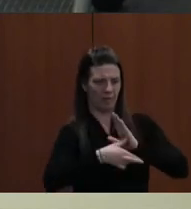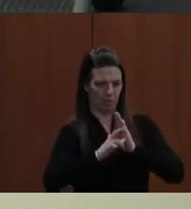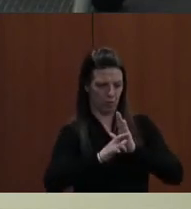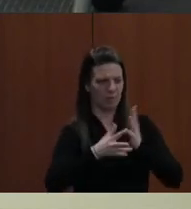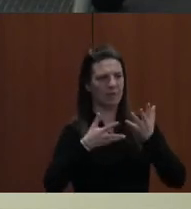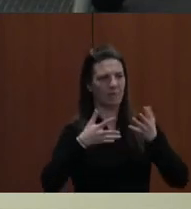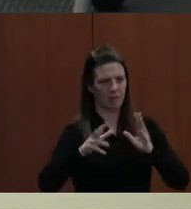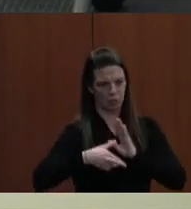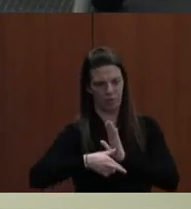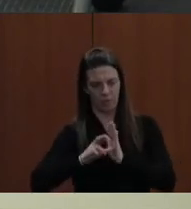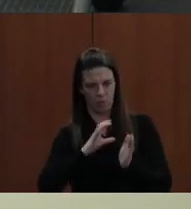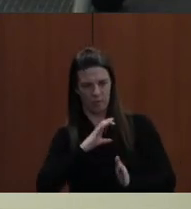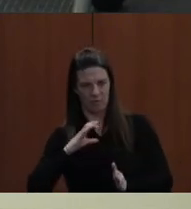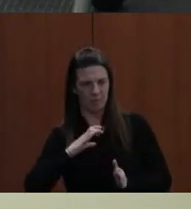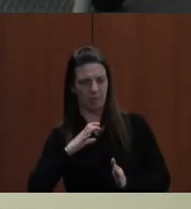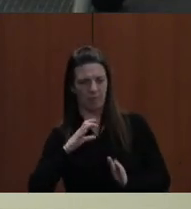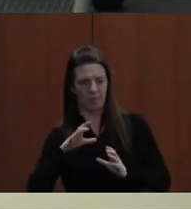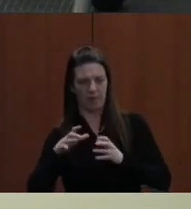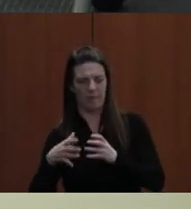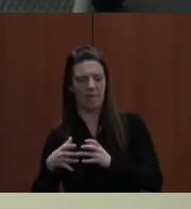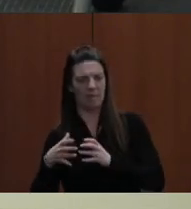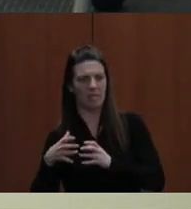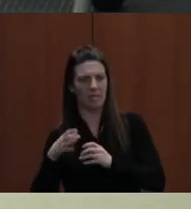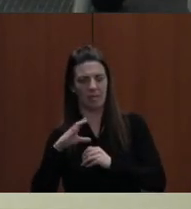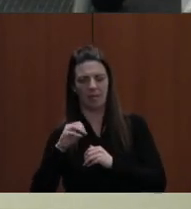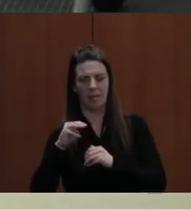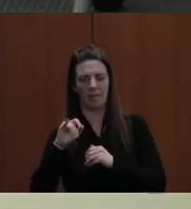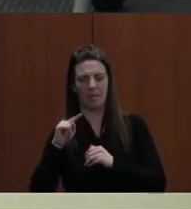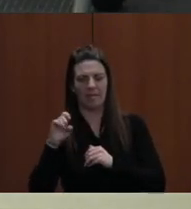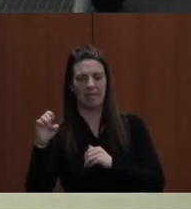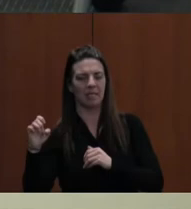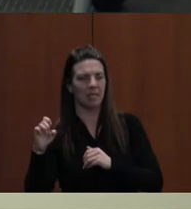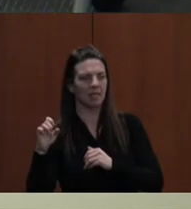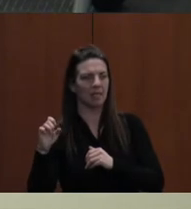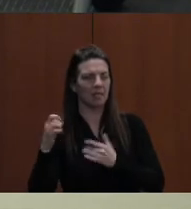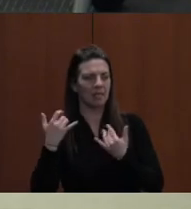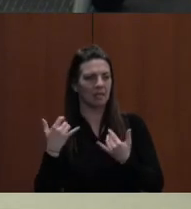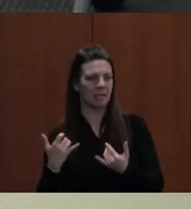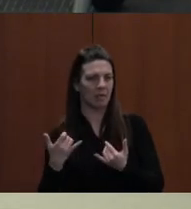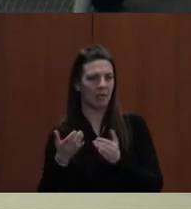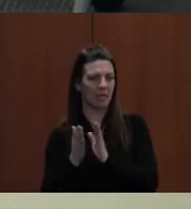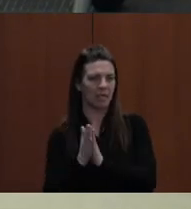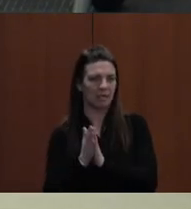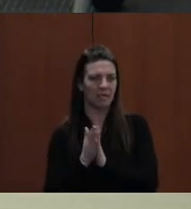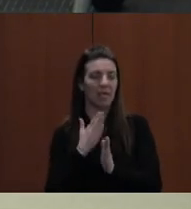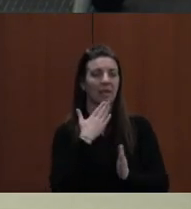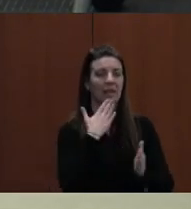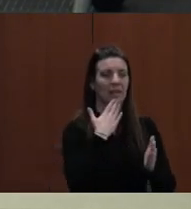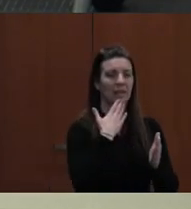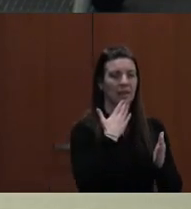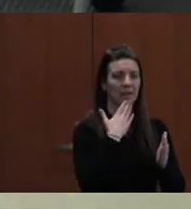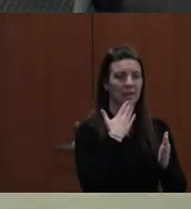IS BEING RECOMMENDED FOR APPROVAL. THANK MR. BAKEDEL. IS THERE A MOTION? SO